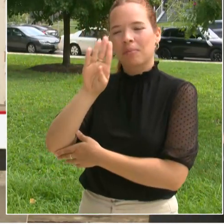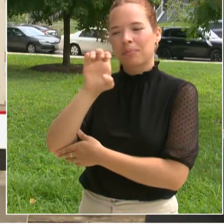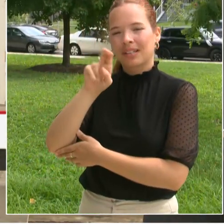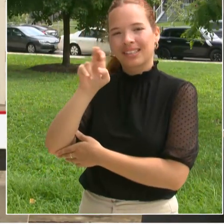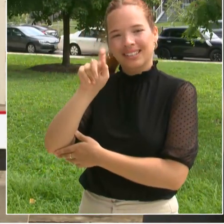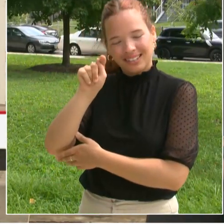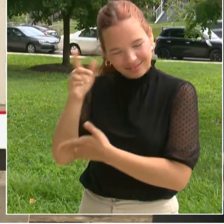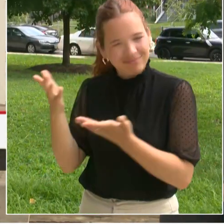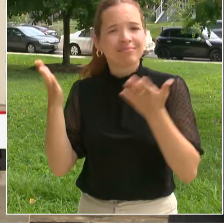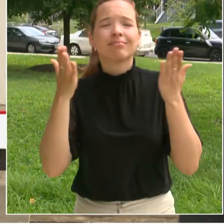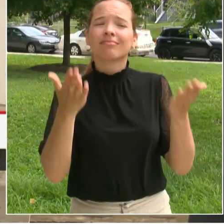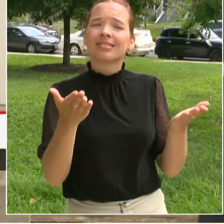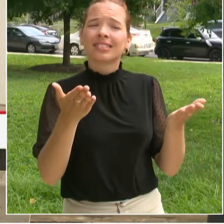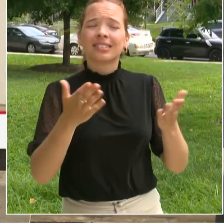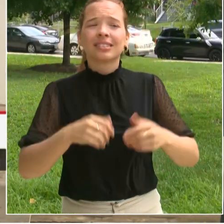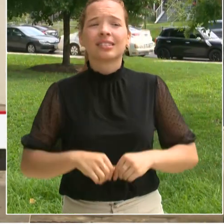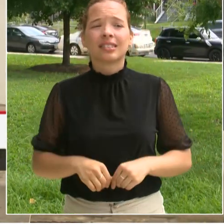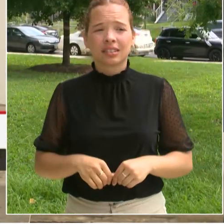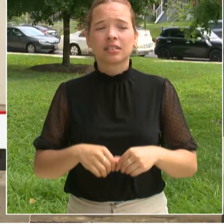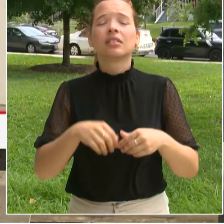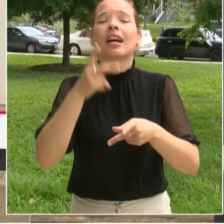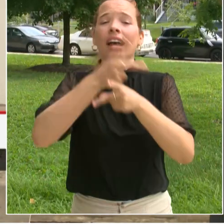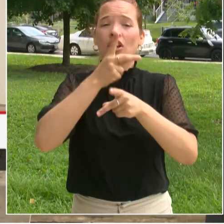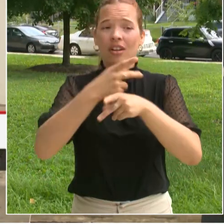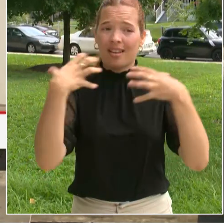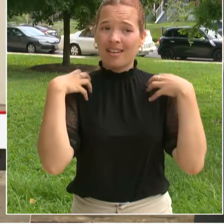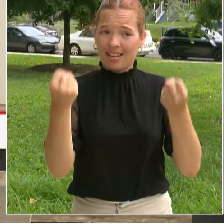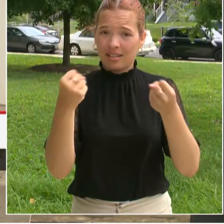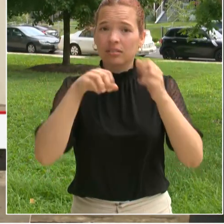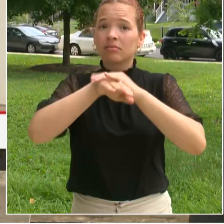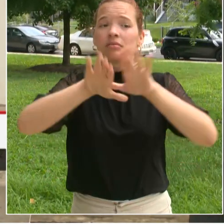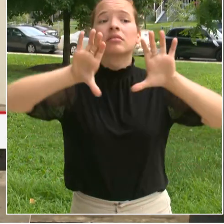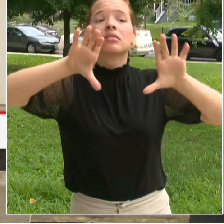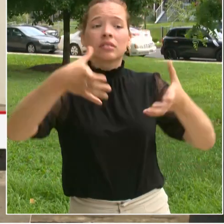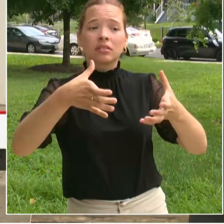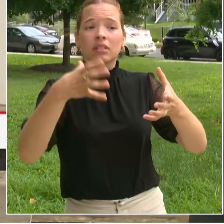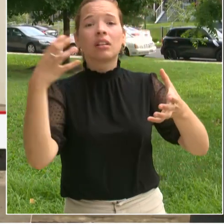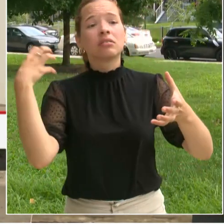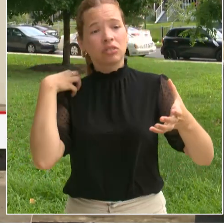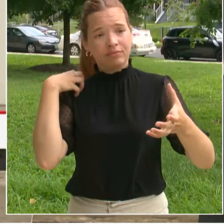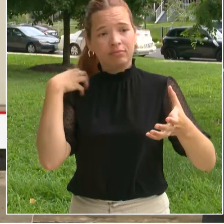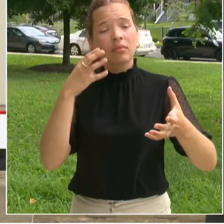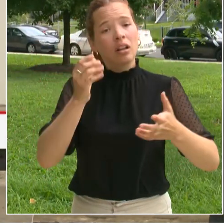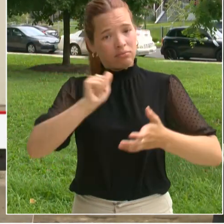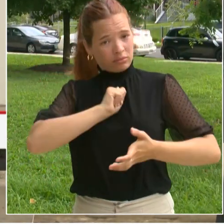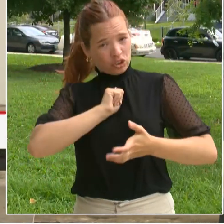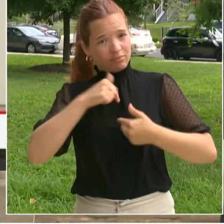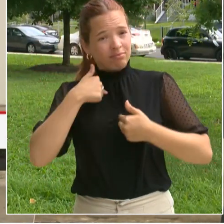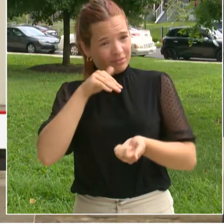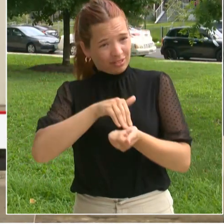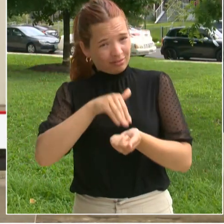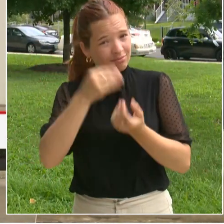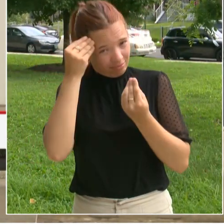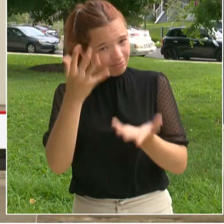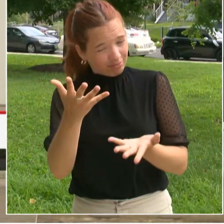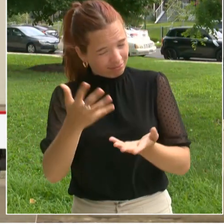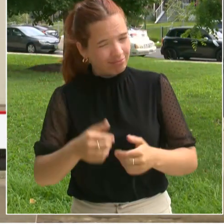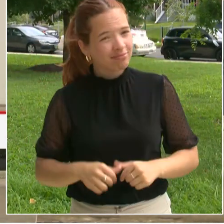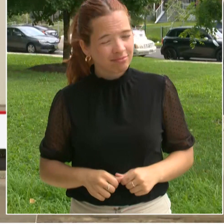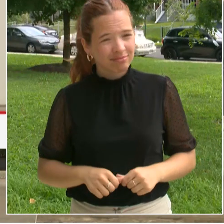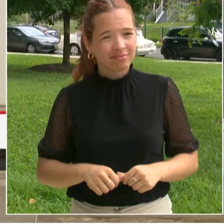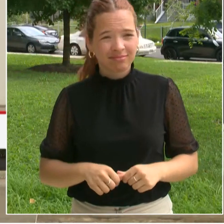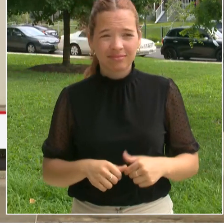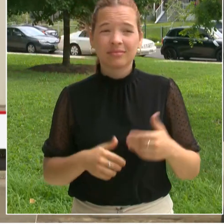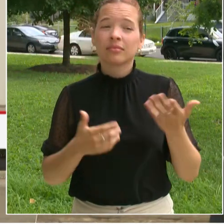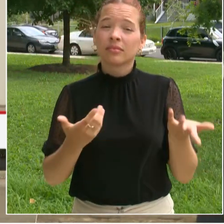and I'm a pediatrician and I'm happy to say that immunization coverage is rising in the district. If we look at